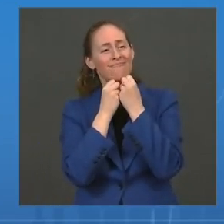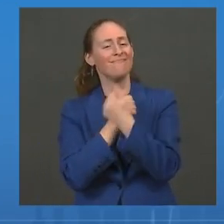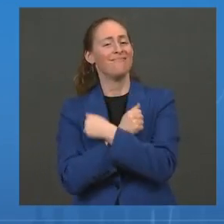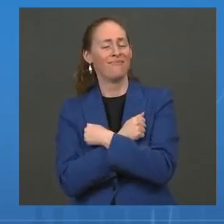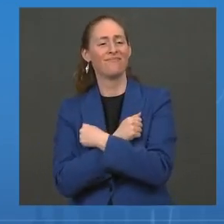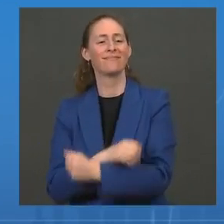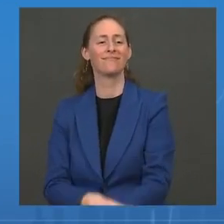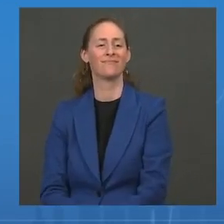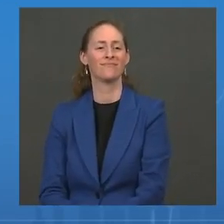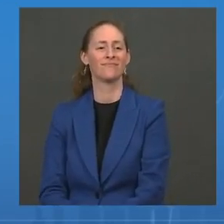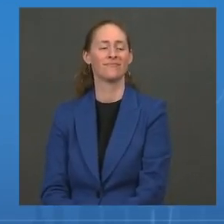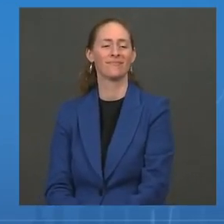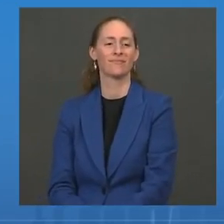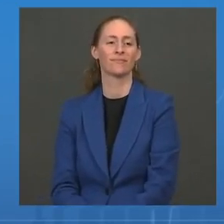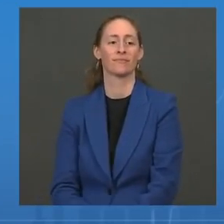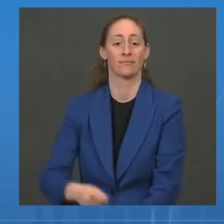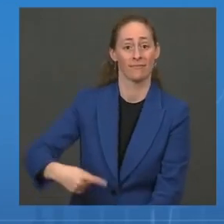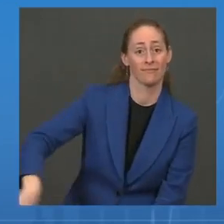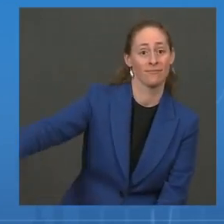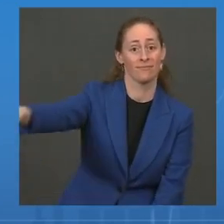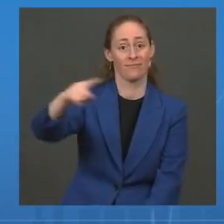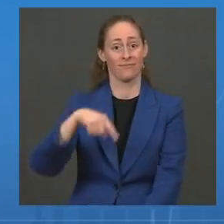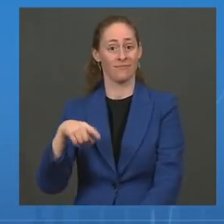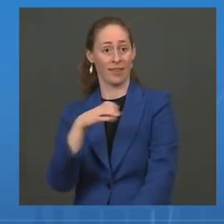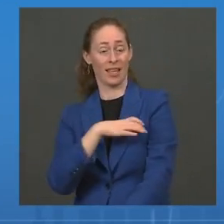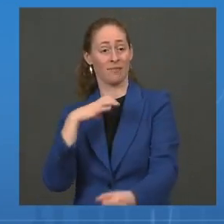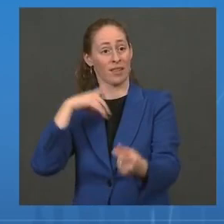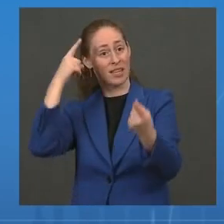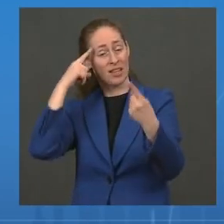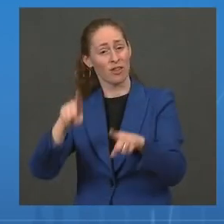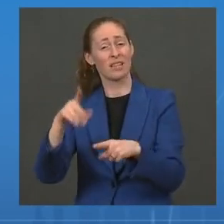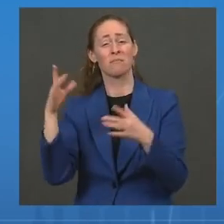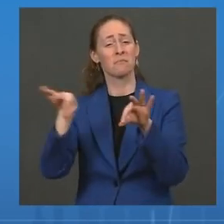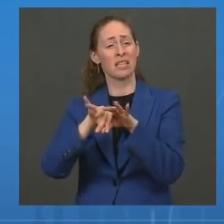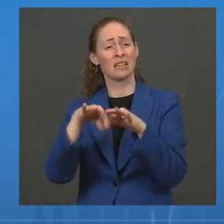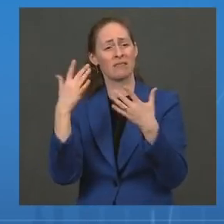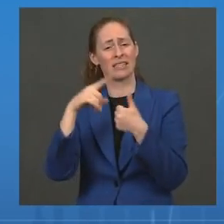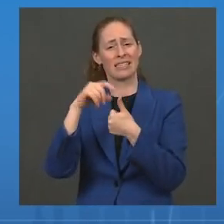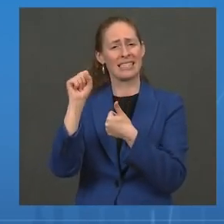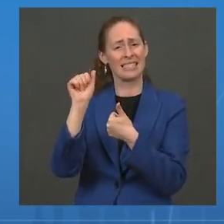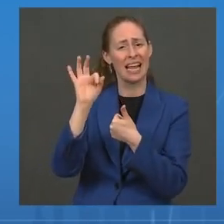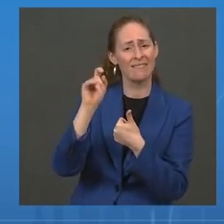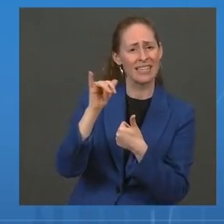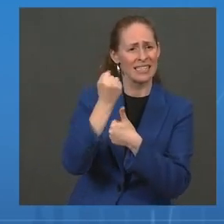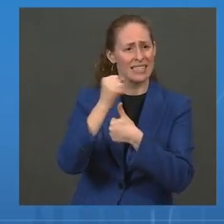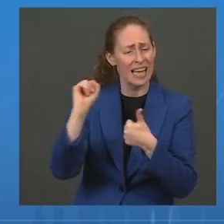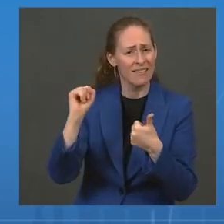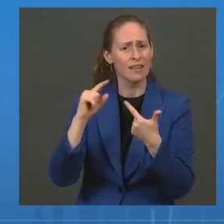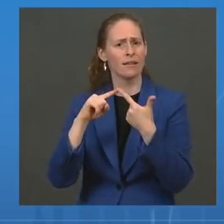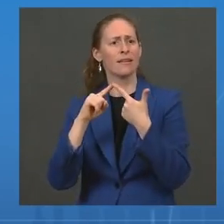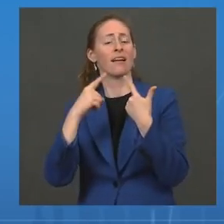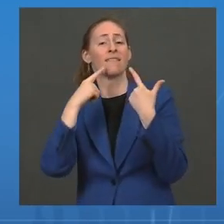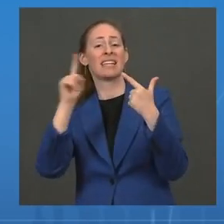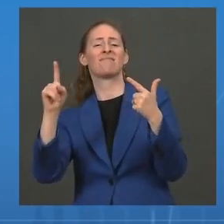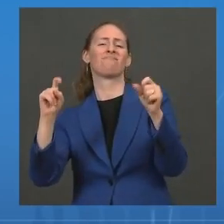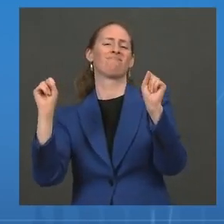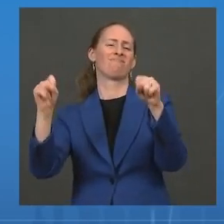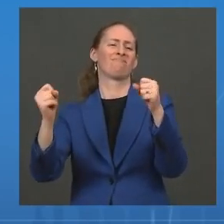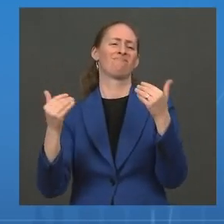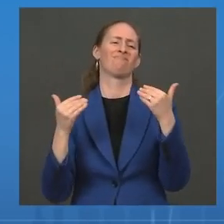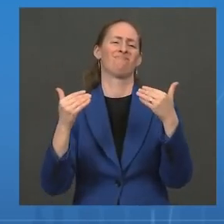agree that the available safety, immunogenicity, and efficacy data support getting our children vaccinated.